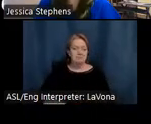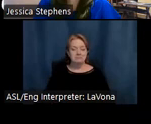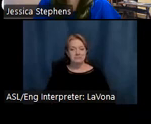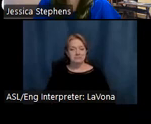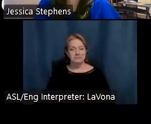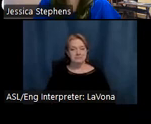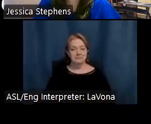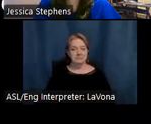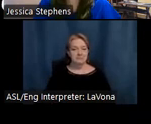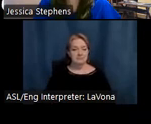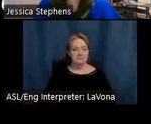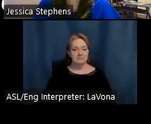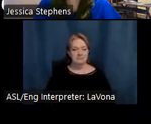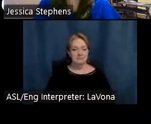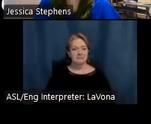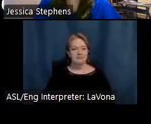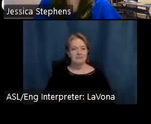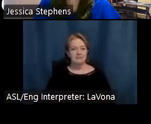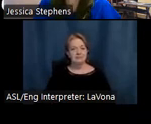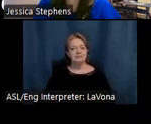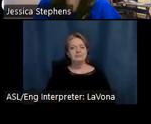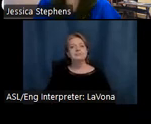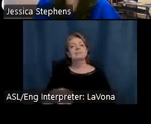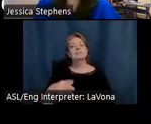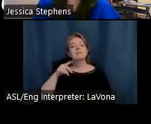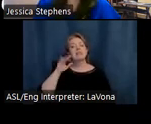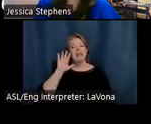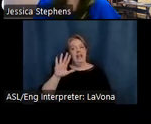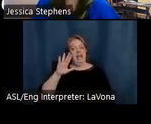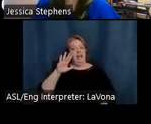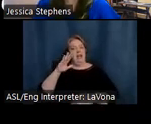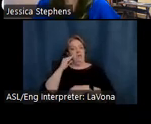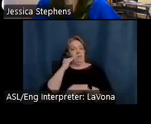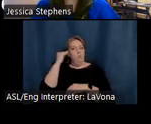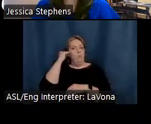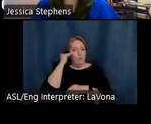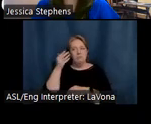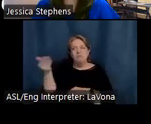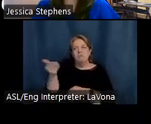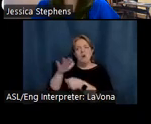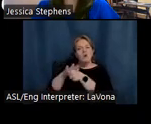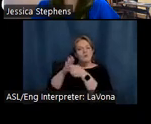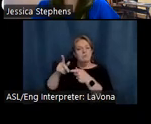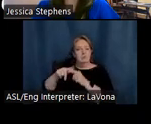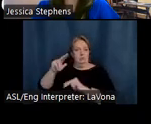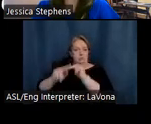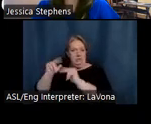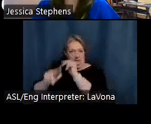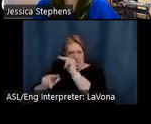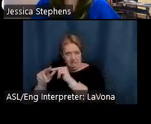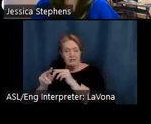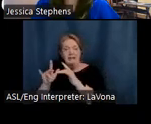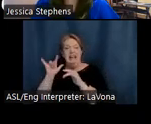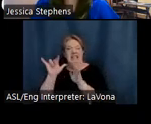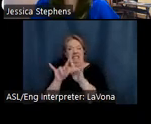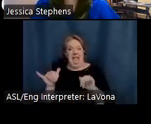While their home was being built by local builder by a local builder, Steele stayed in a cabin on the property